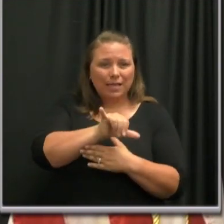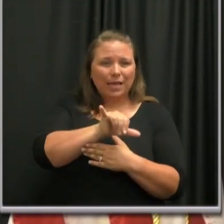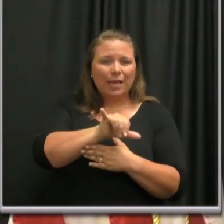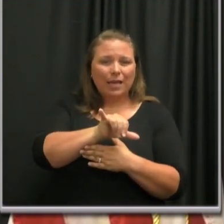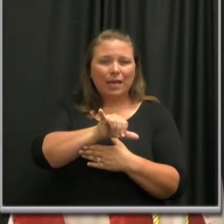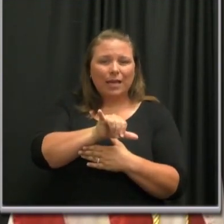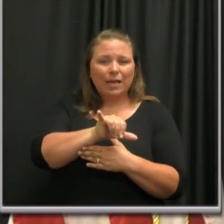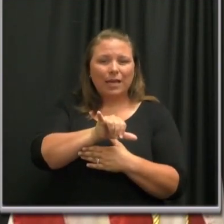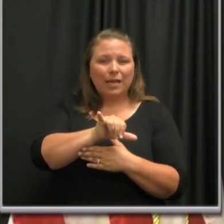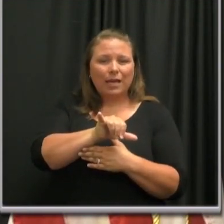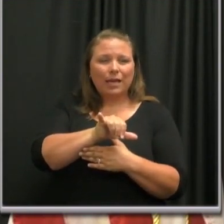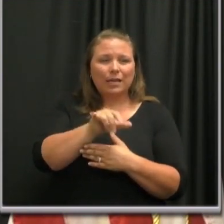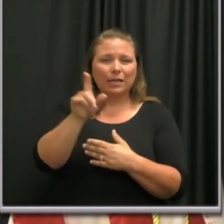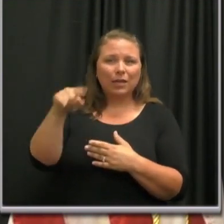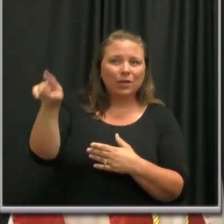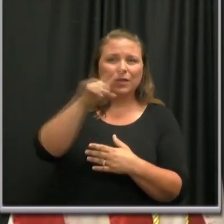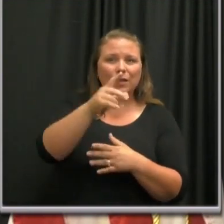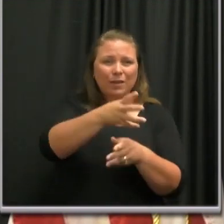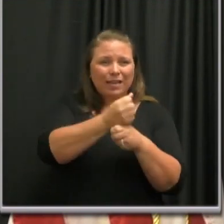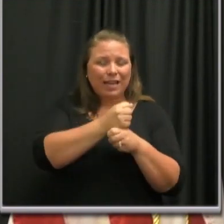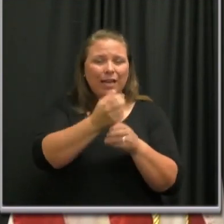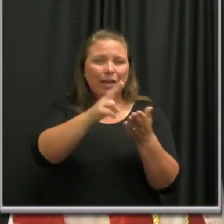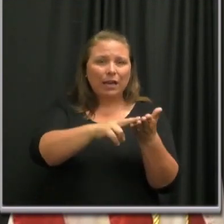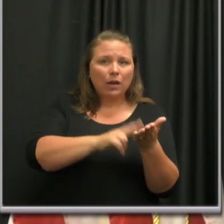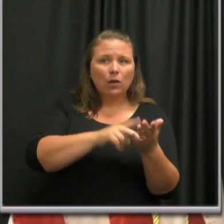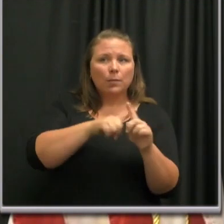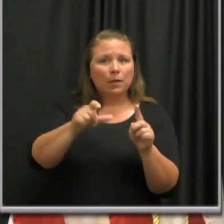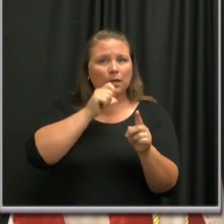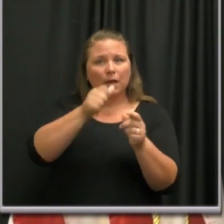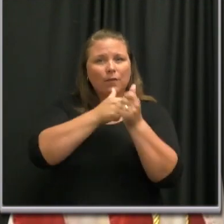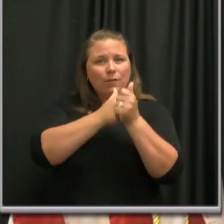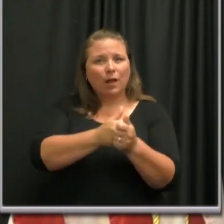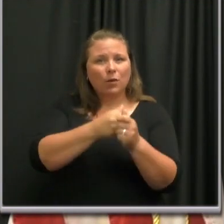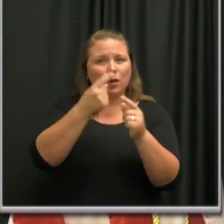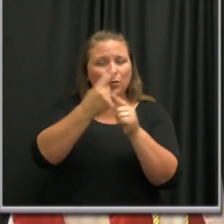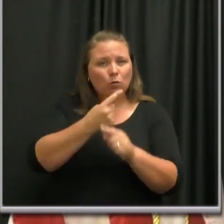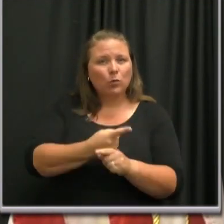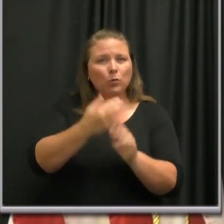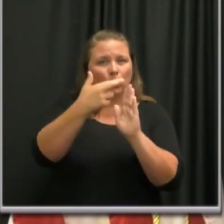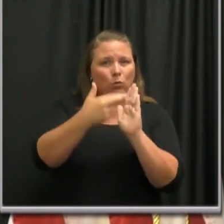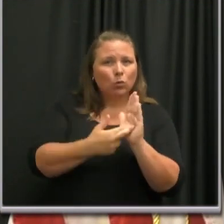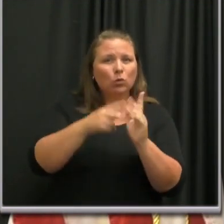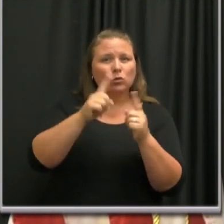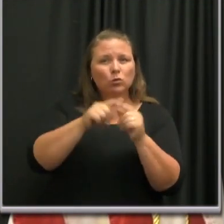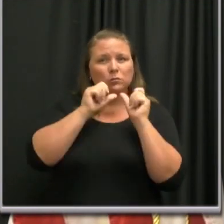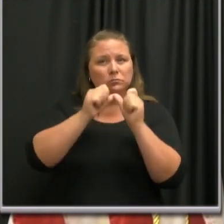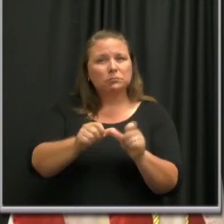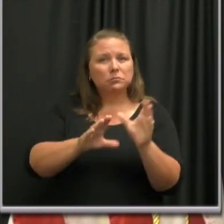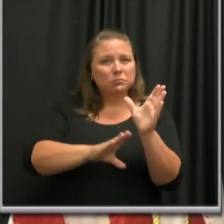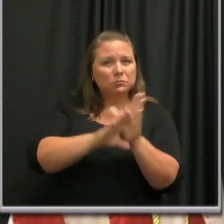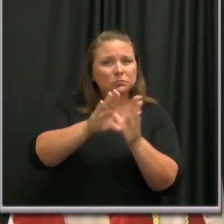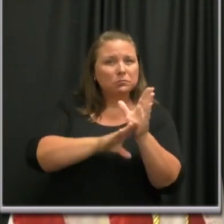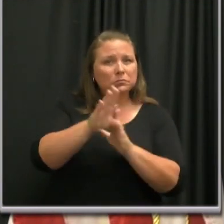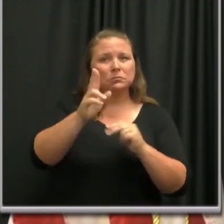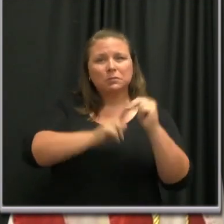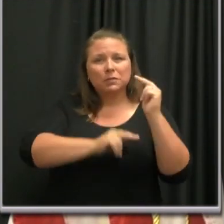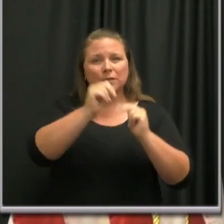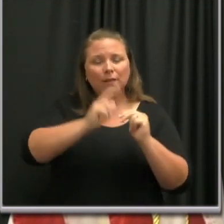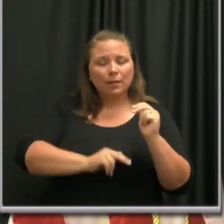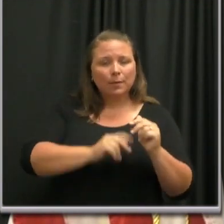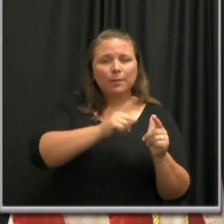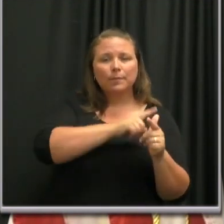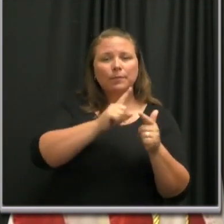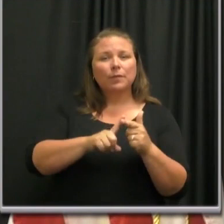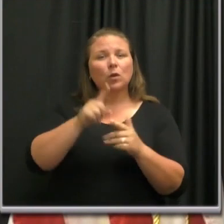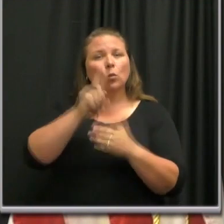these contracts, knowing that they're not following proper protocol in order to keep development going. And then what will be